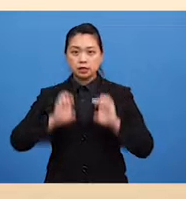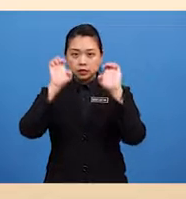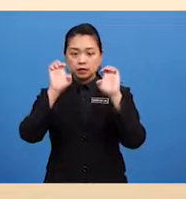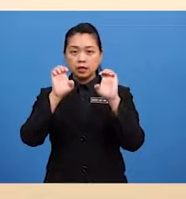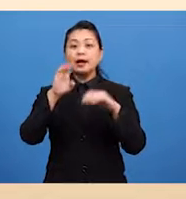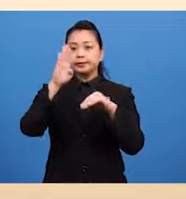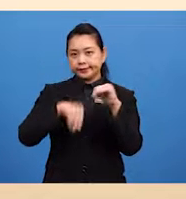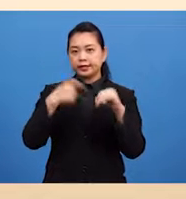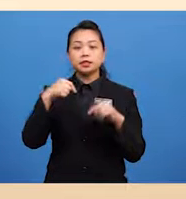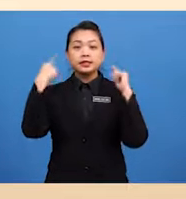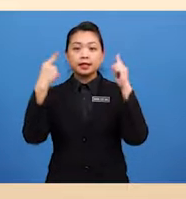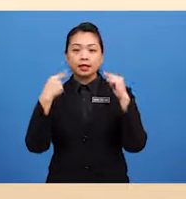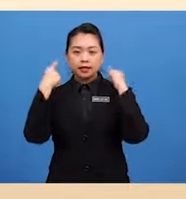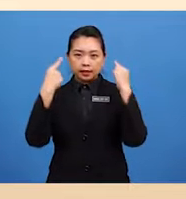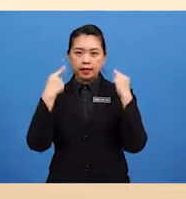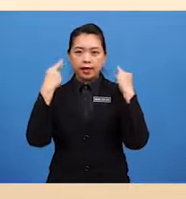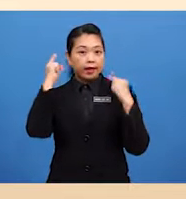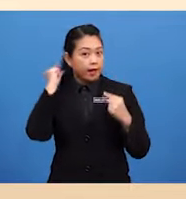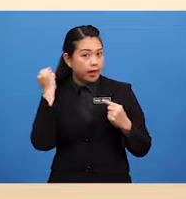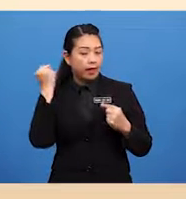the curly-haired model